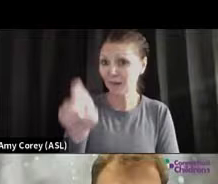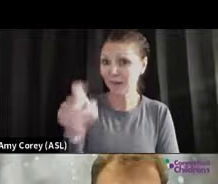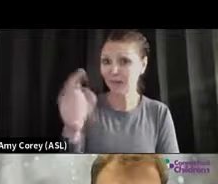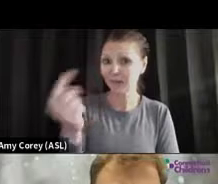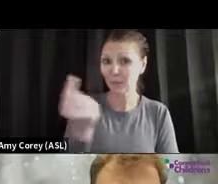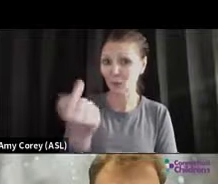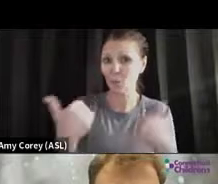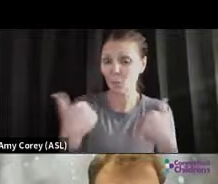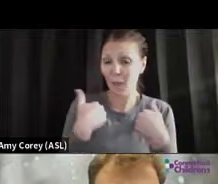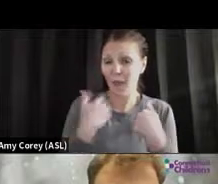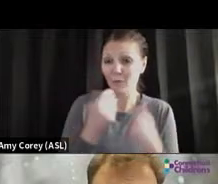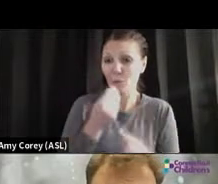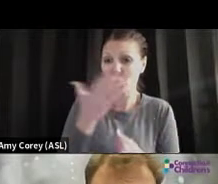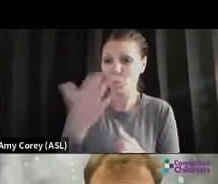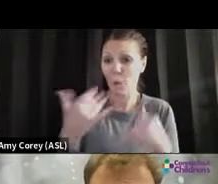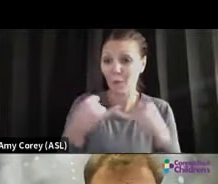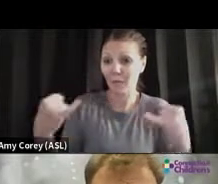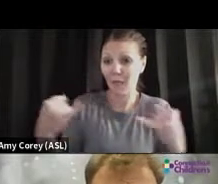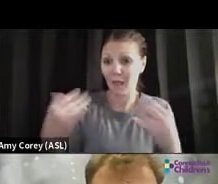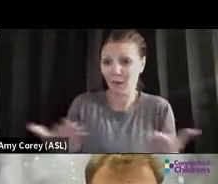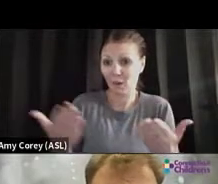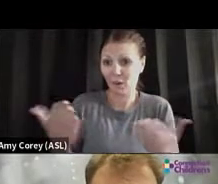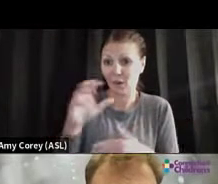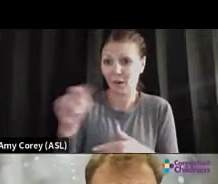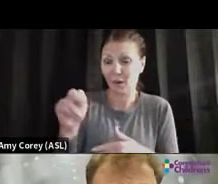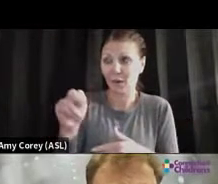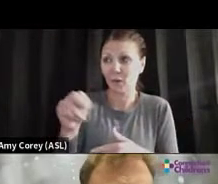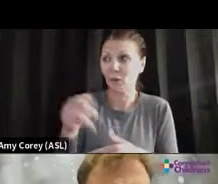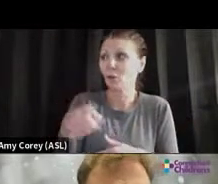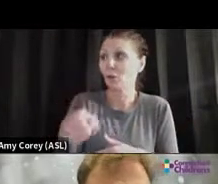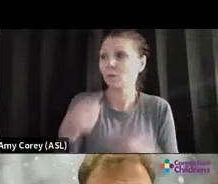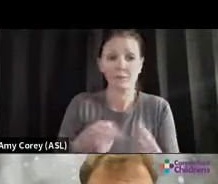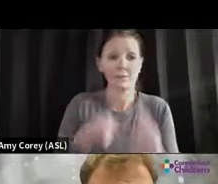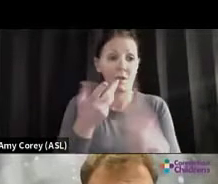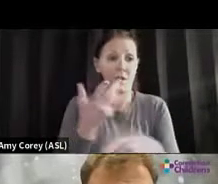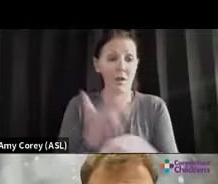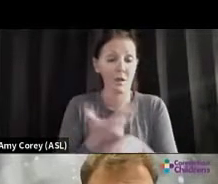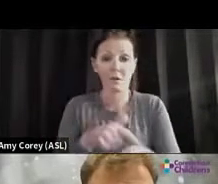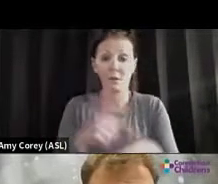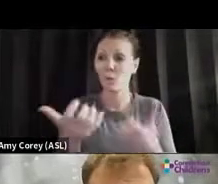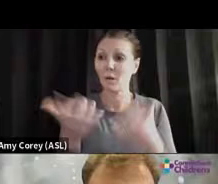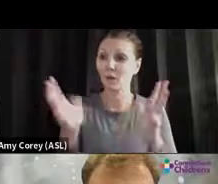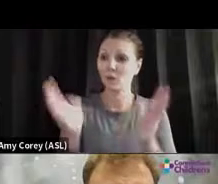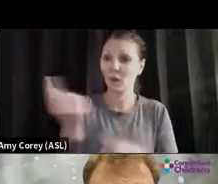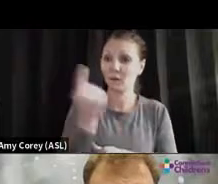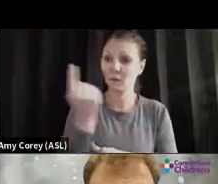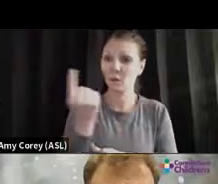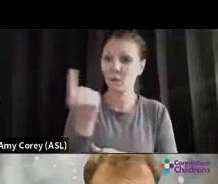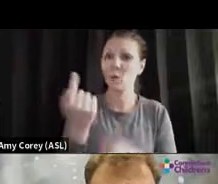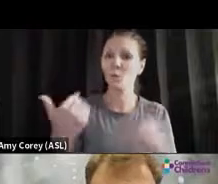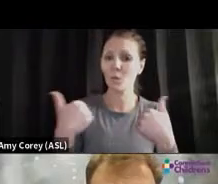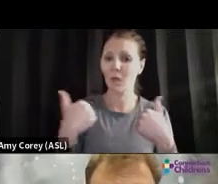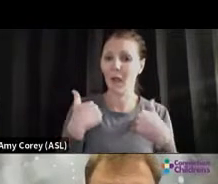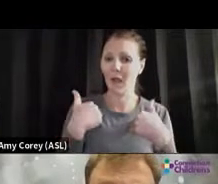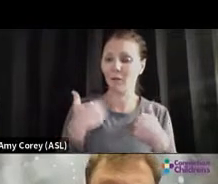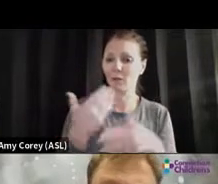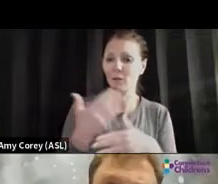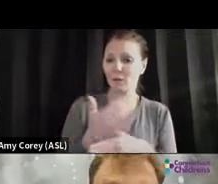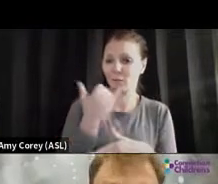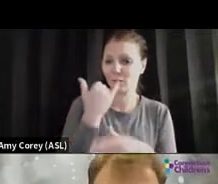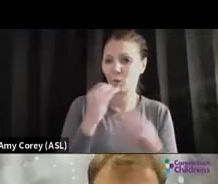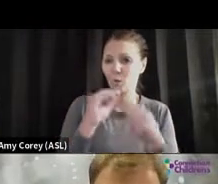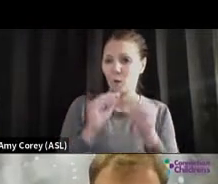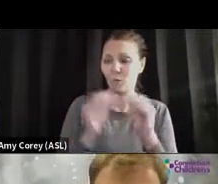of If you're having a hard time and just want to talk with someone, the Connecticut Behavioral Health Partnership has a warm line with prompts and